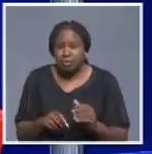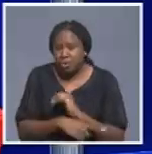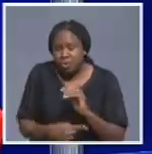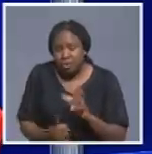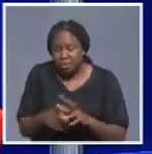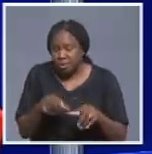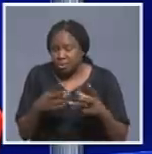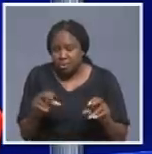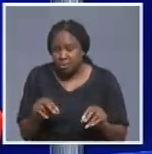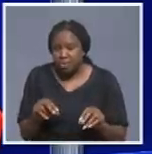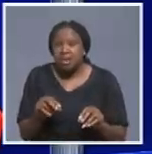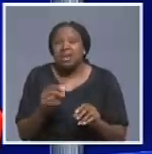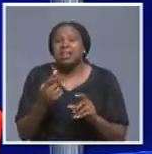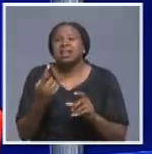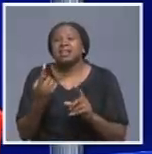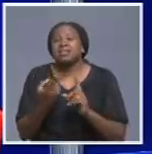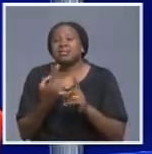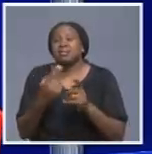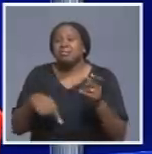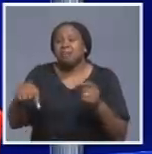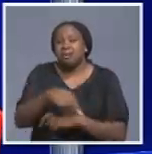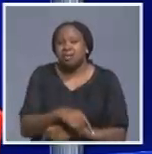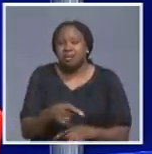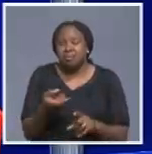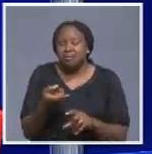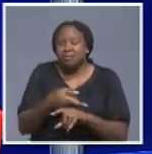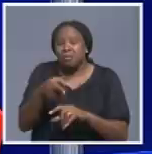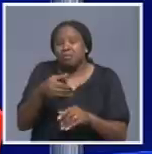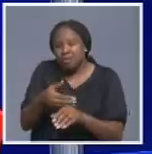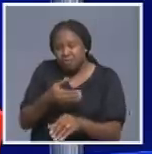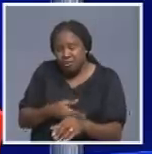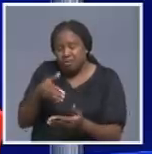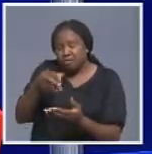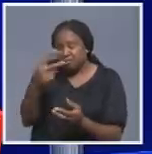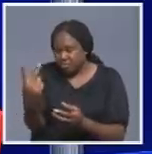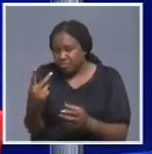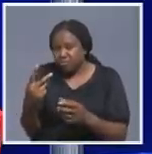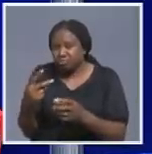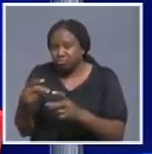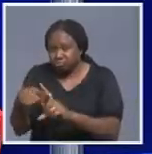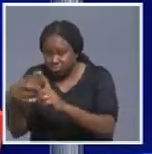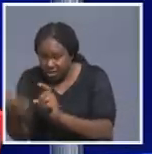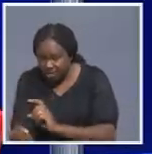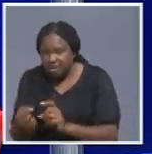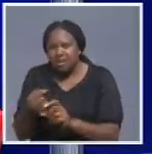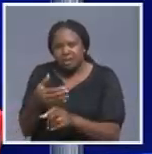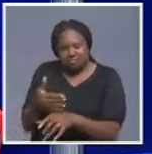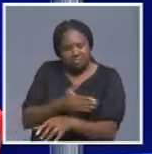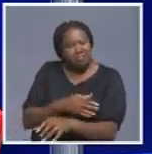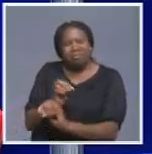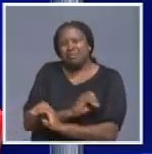other words, there was nothing in Namibia up to the time they arrived. And maybe I also need to